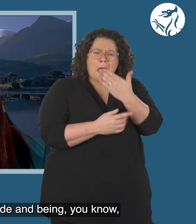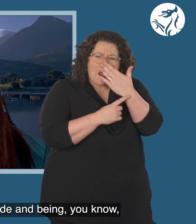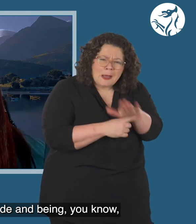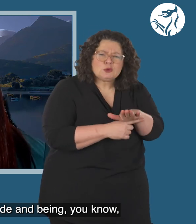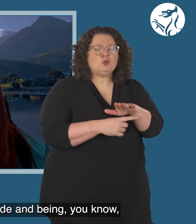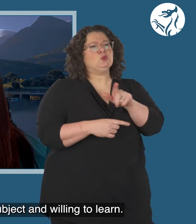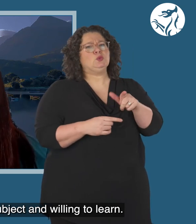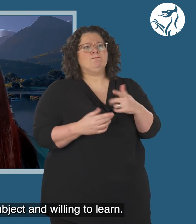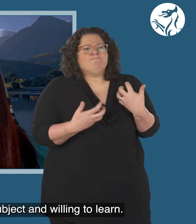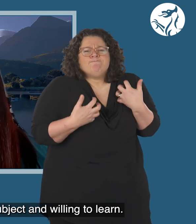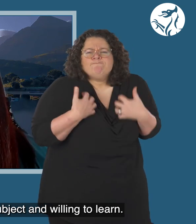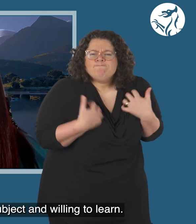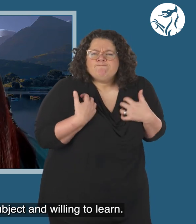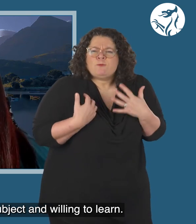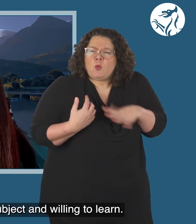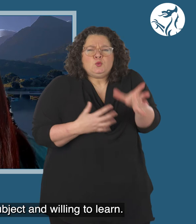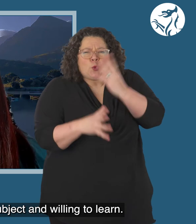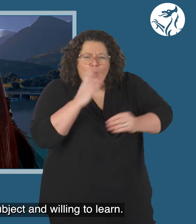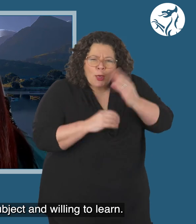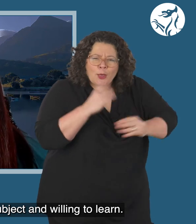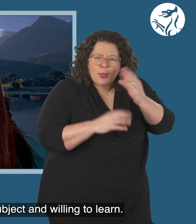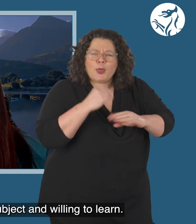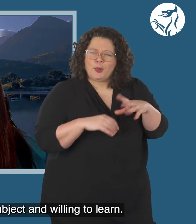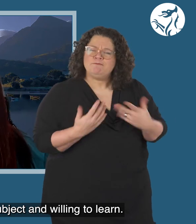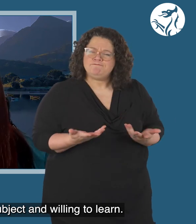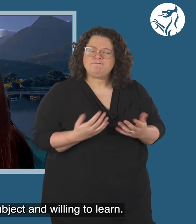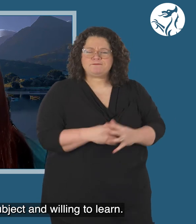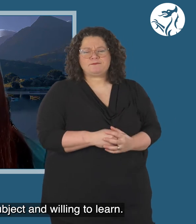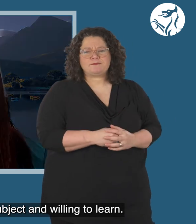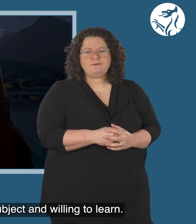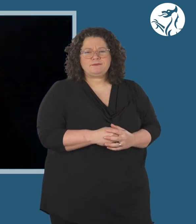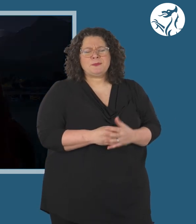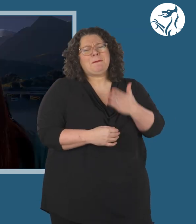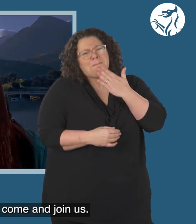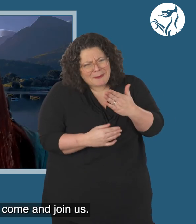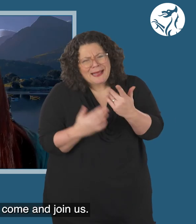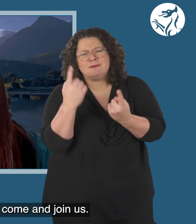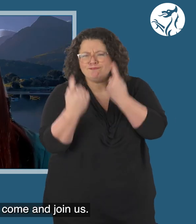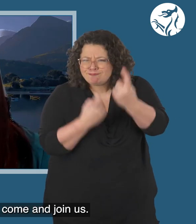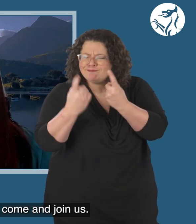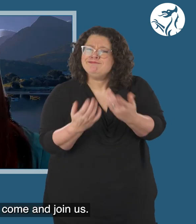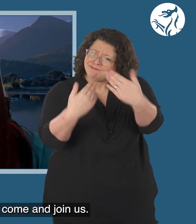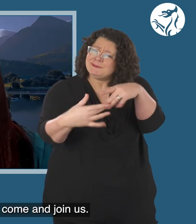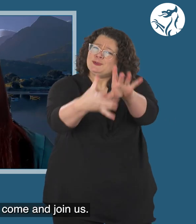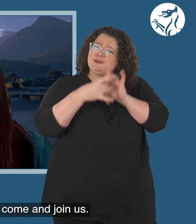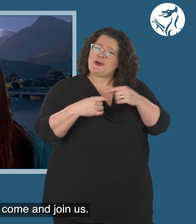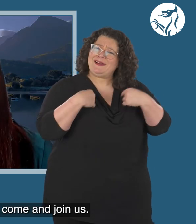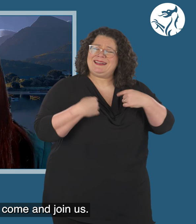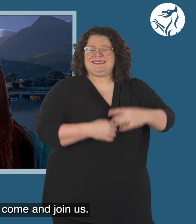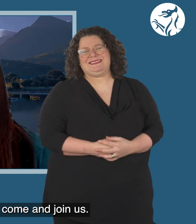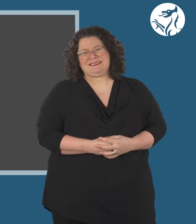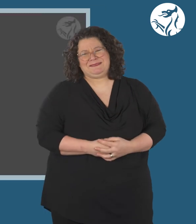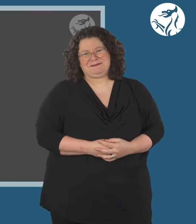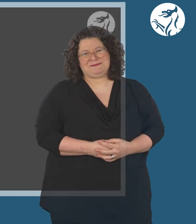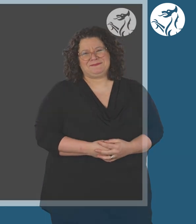and being, you know, eager, interested in the subject and willing to learn. Please consider it and come and join us.